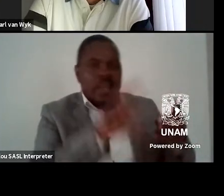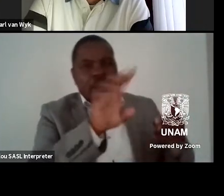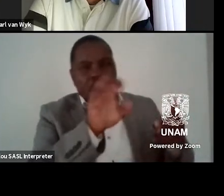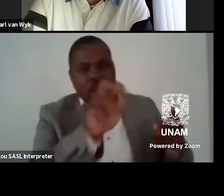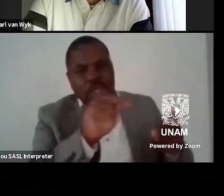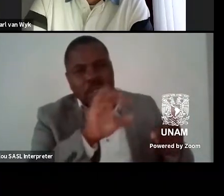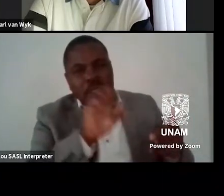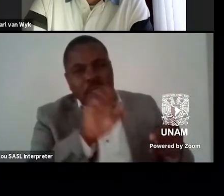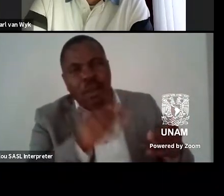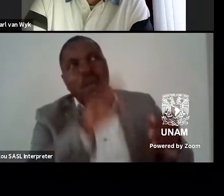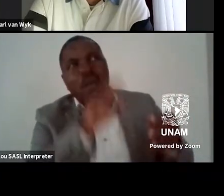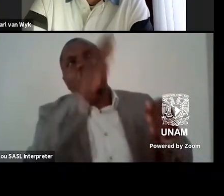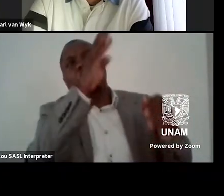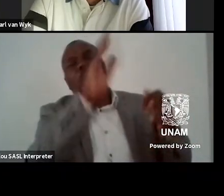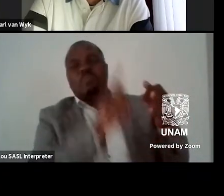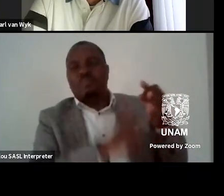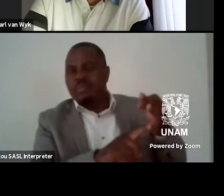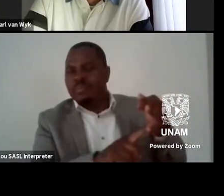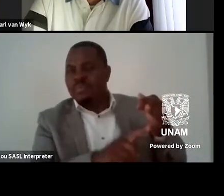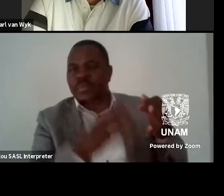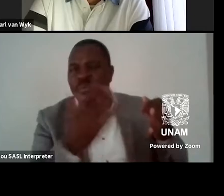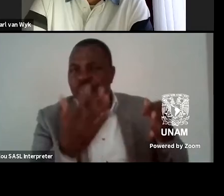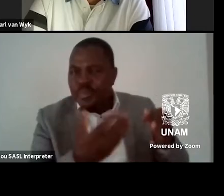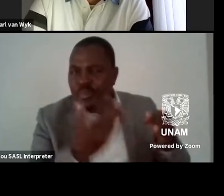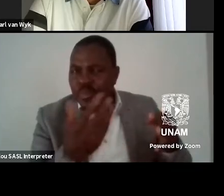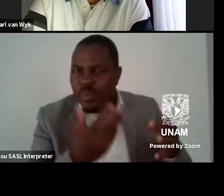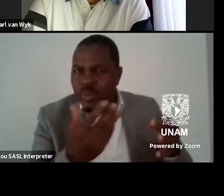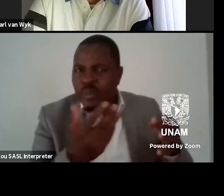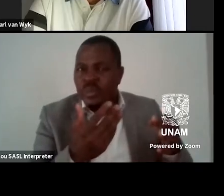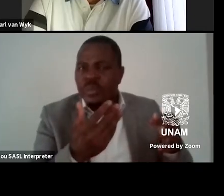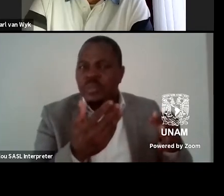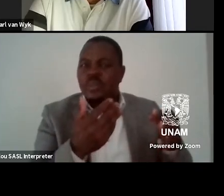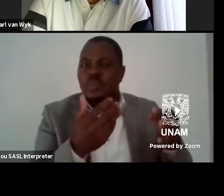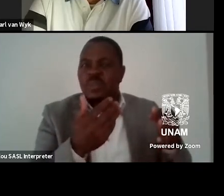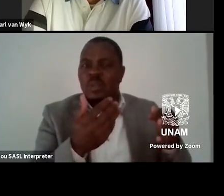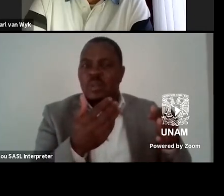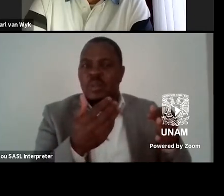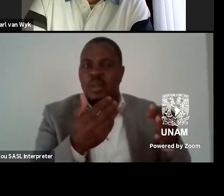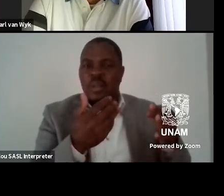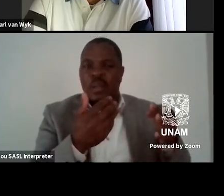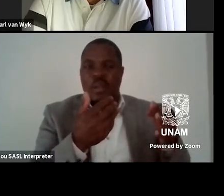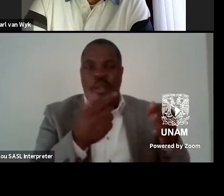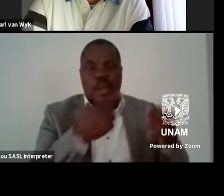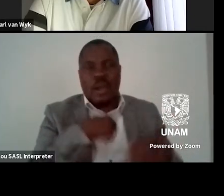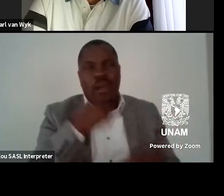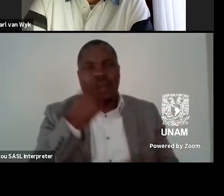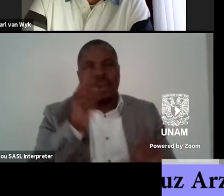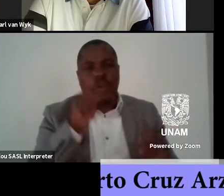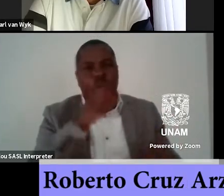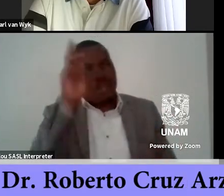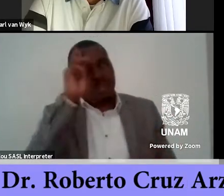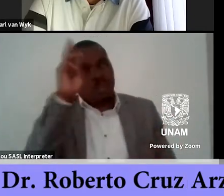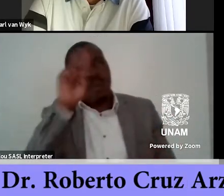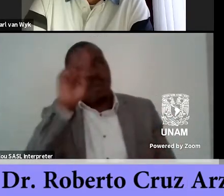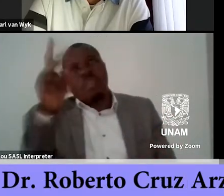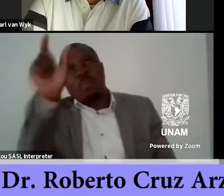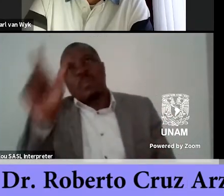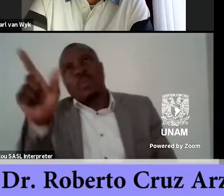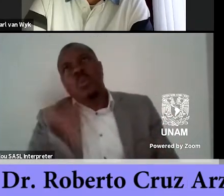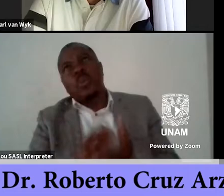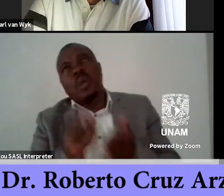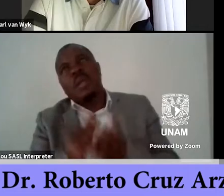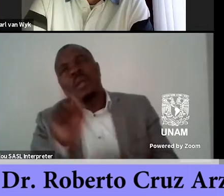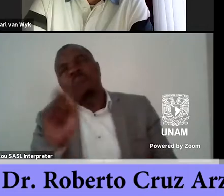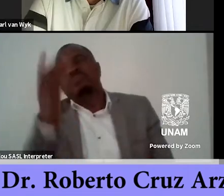looking for the thumb of I don't remember what writer is in